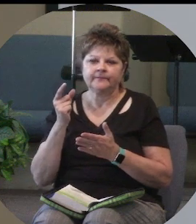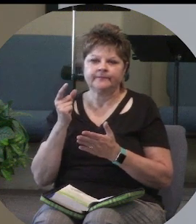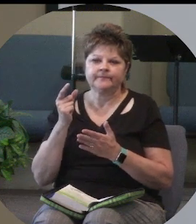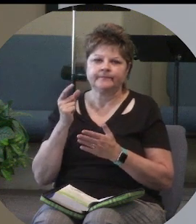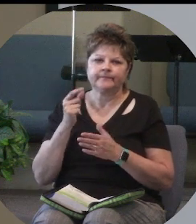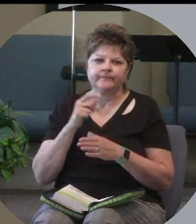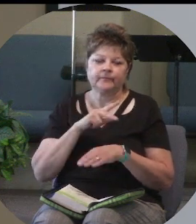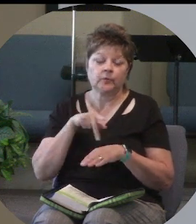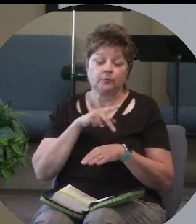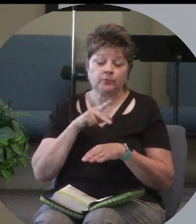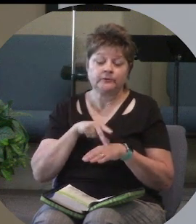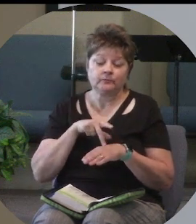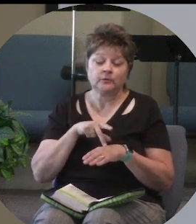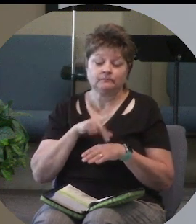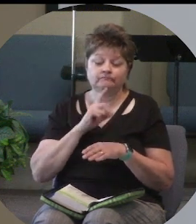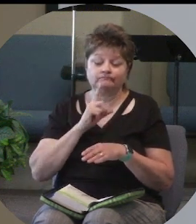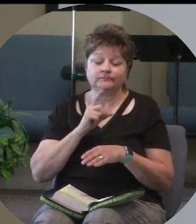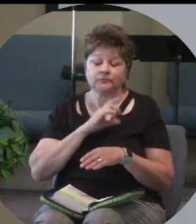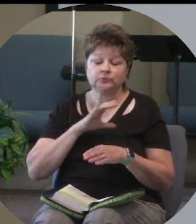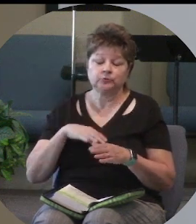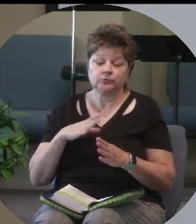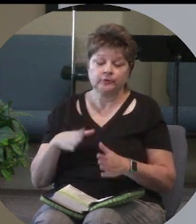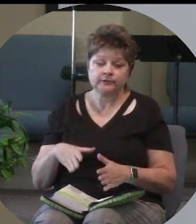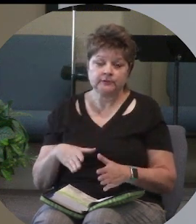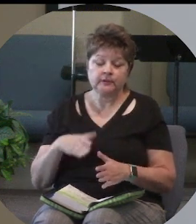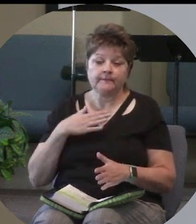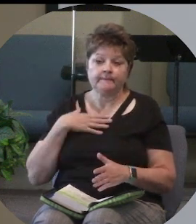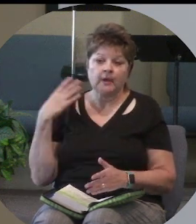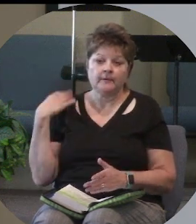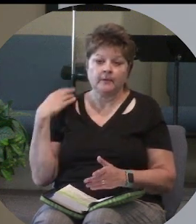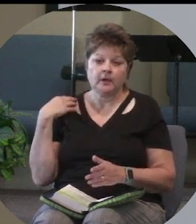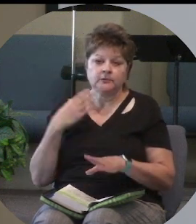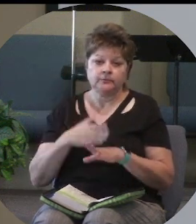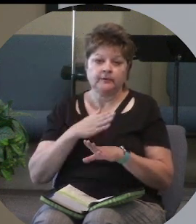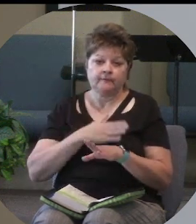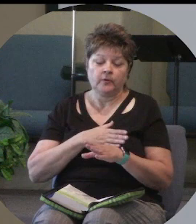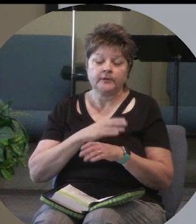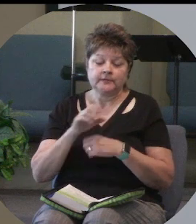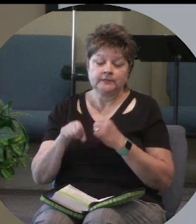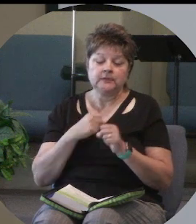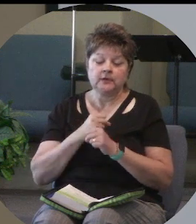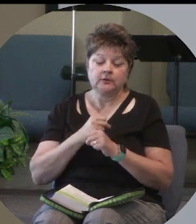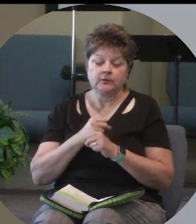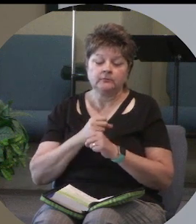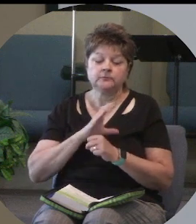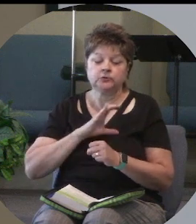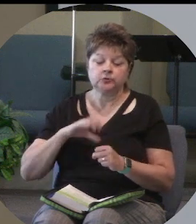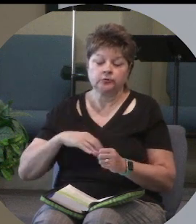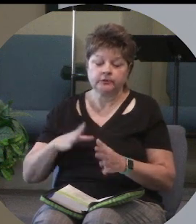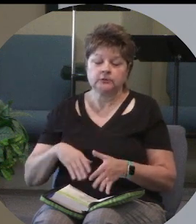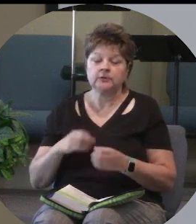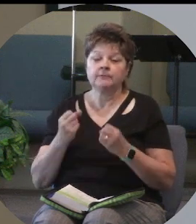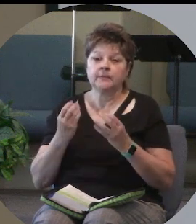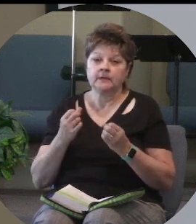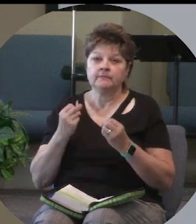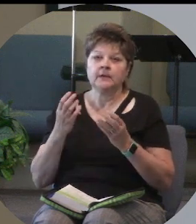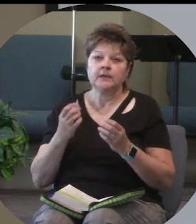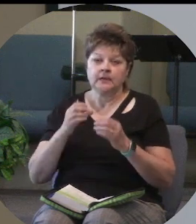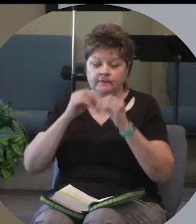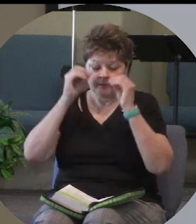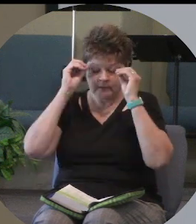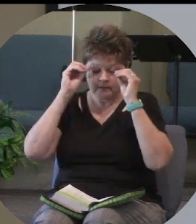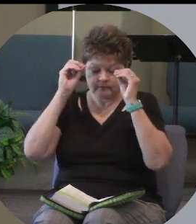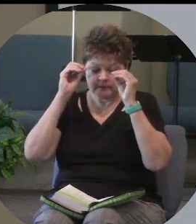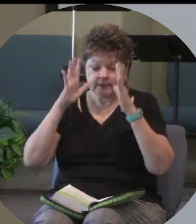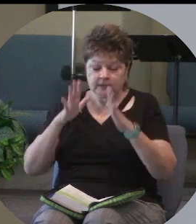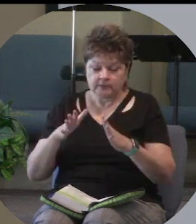my immediate boss prior to this year as a Christian so many of the teachers I subbed for when I first started